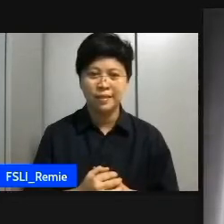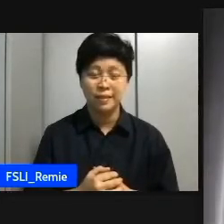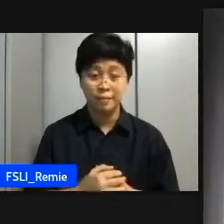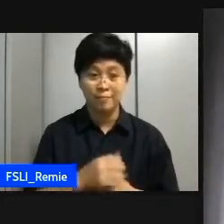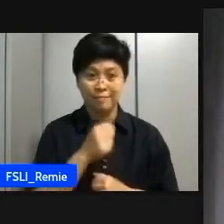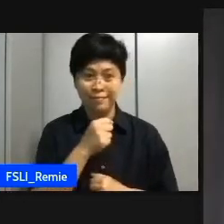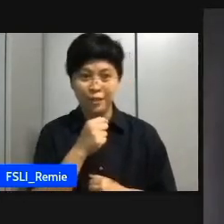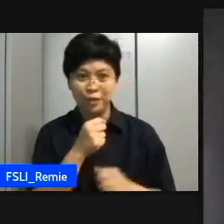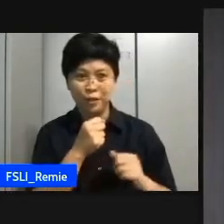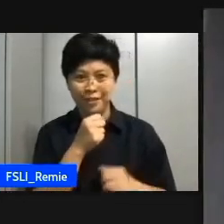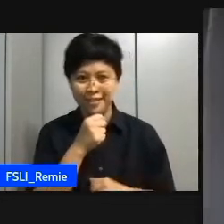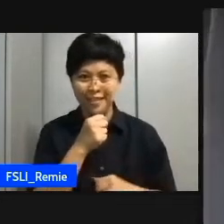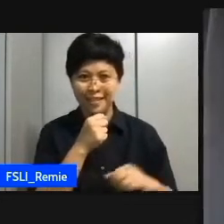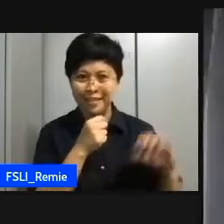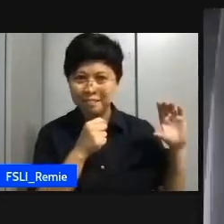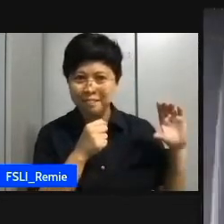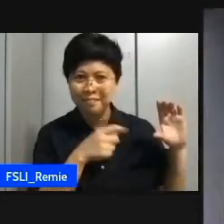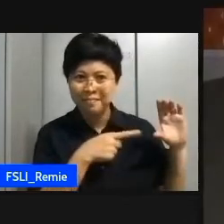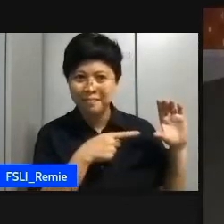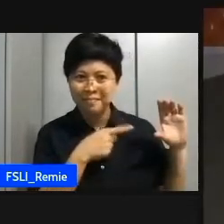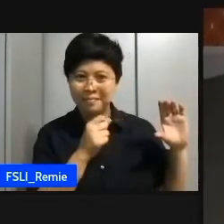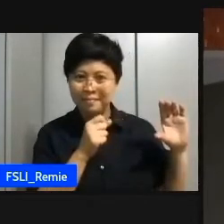everything whatever he loves okay